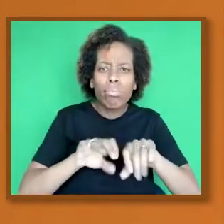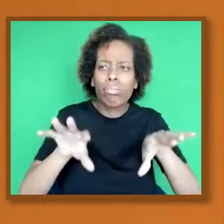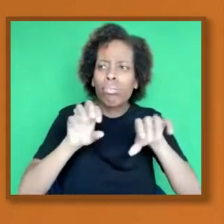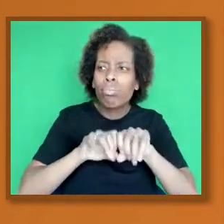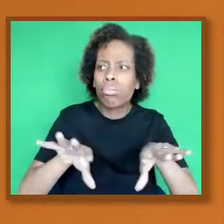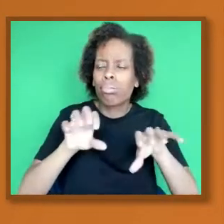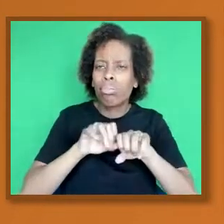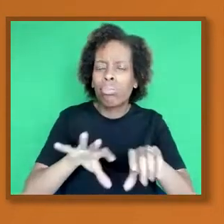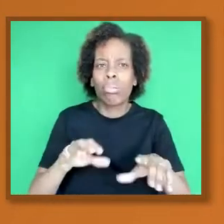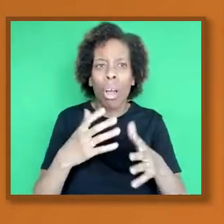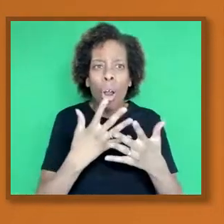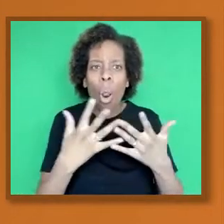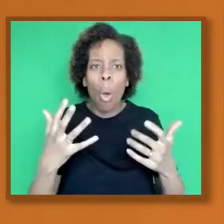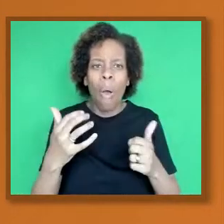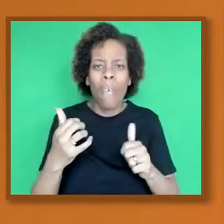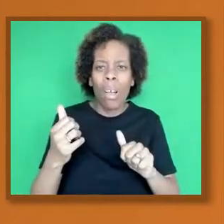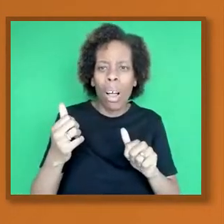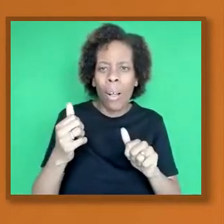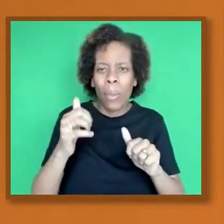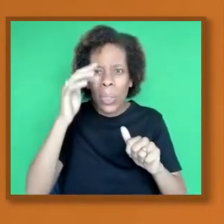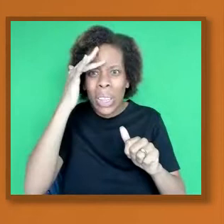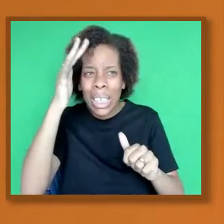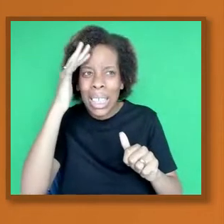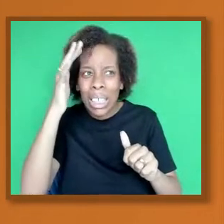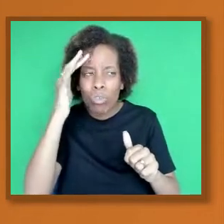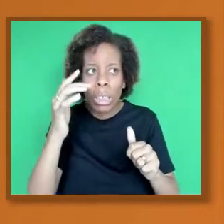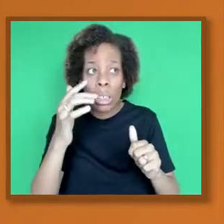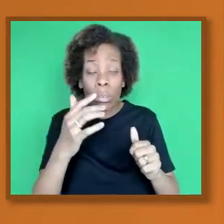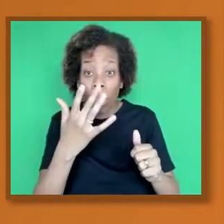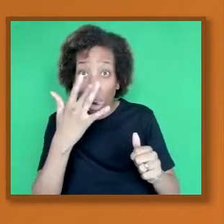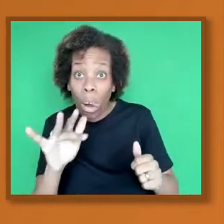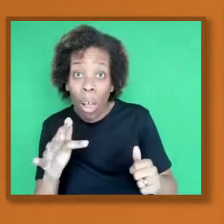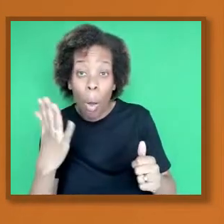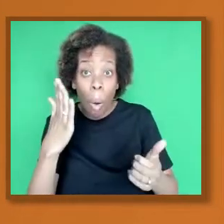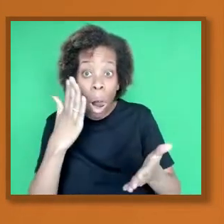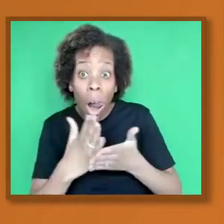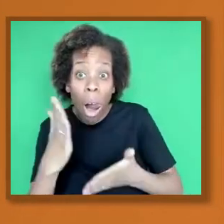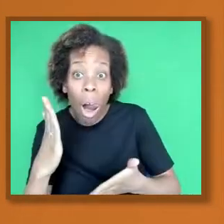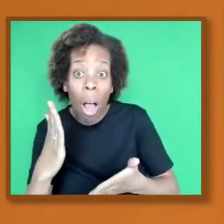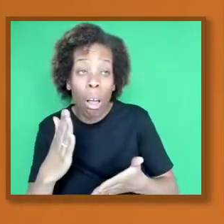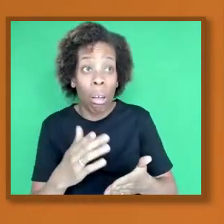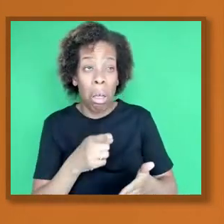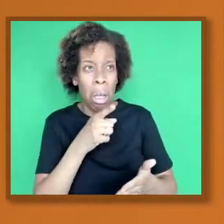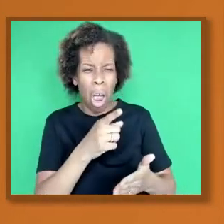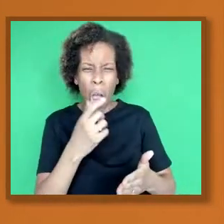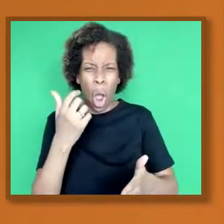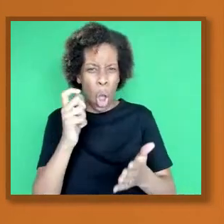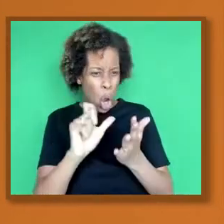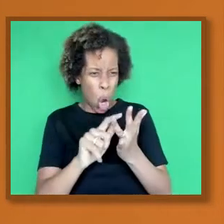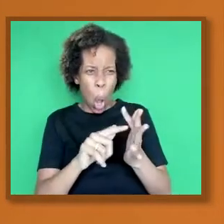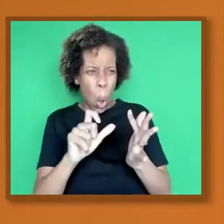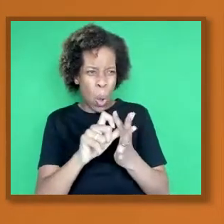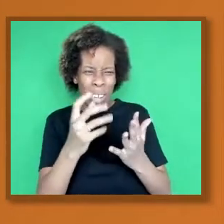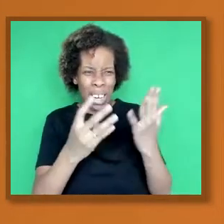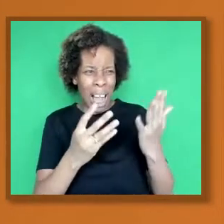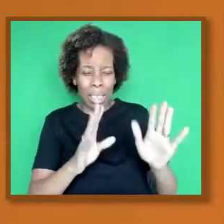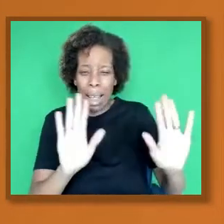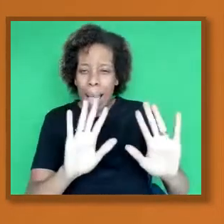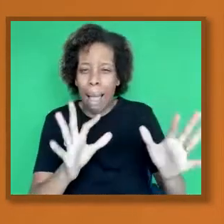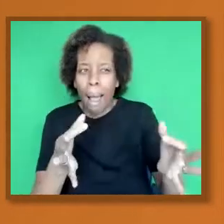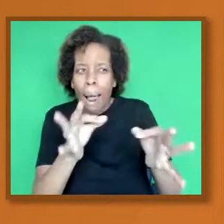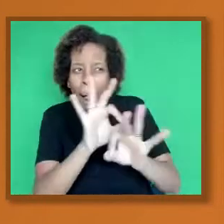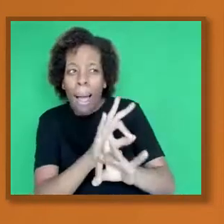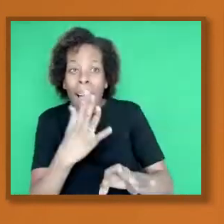There's no such thing as covid. It's 5G. They've aborted fetuses, et cetera. We've all heard them.